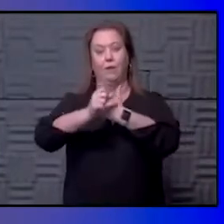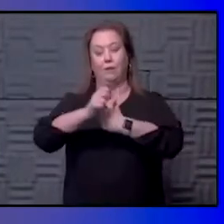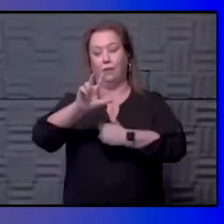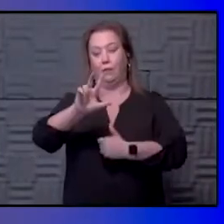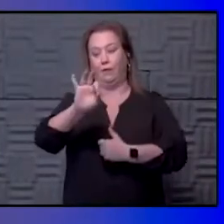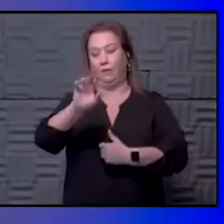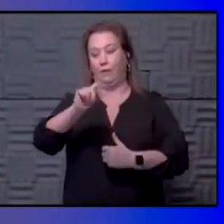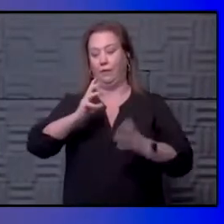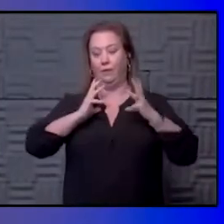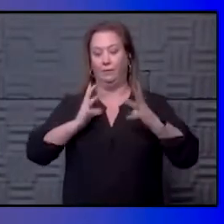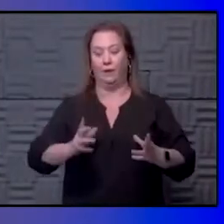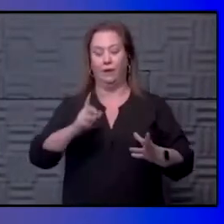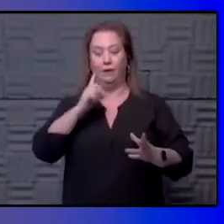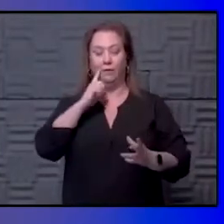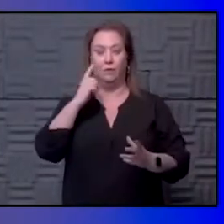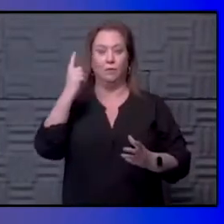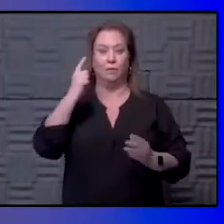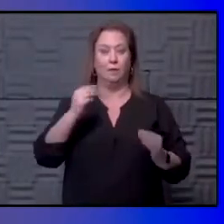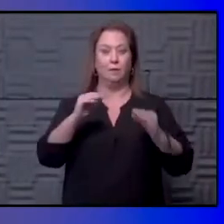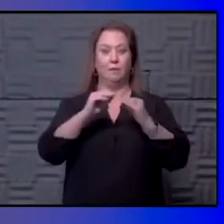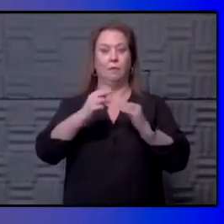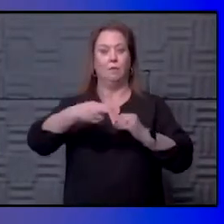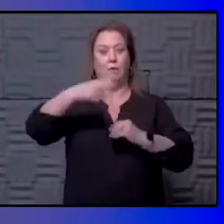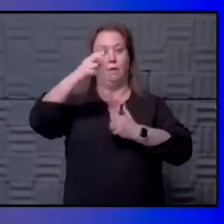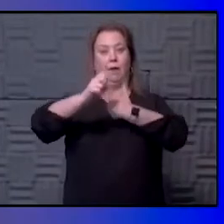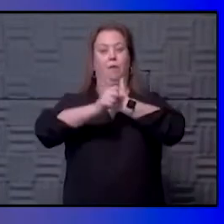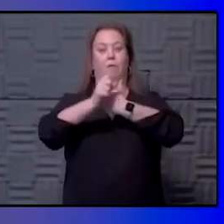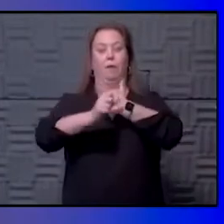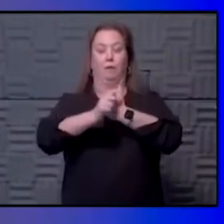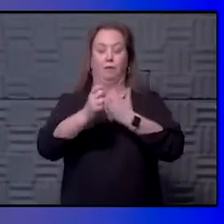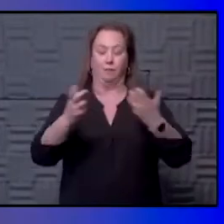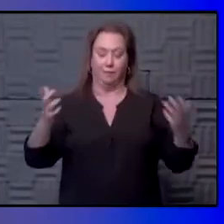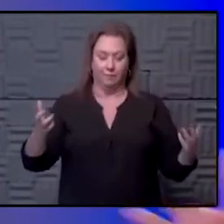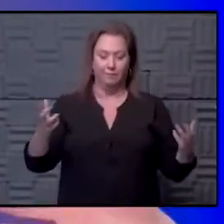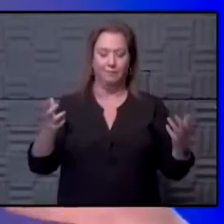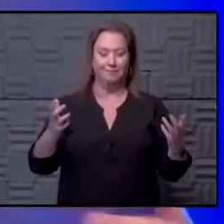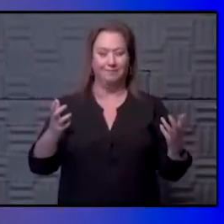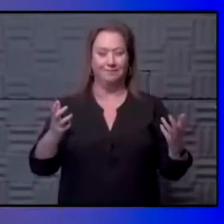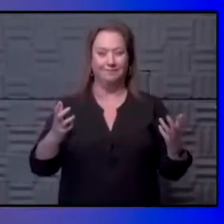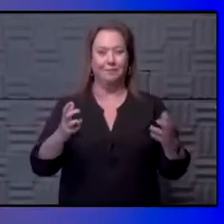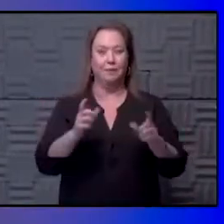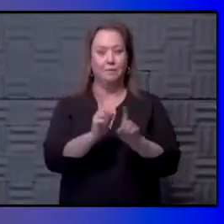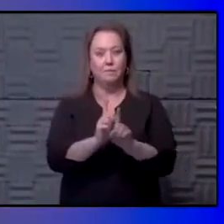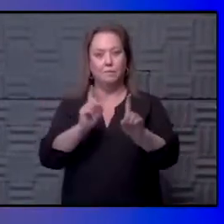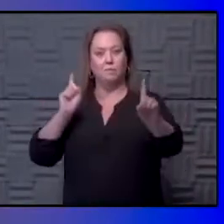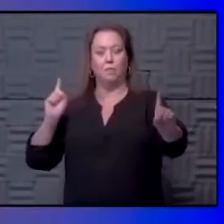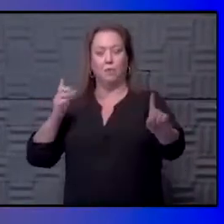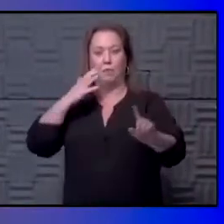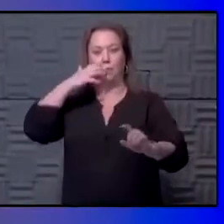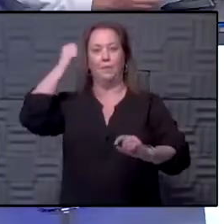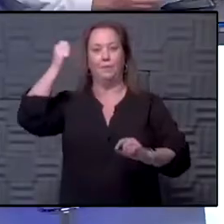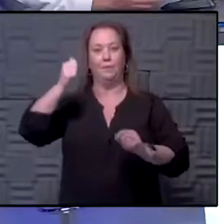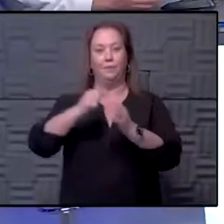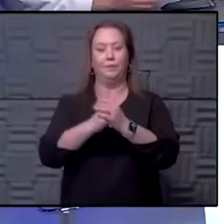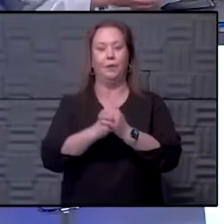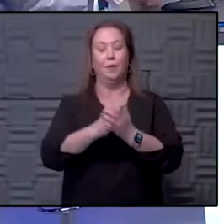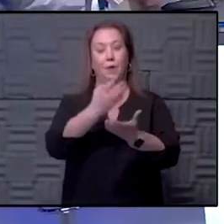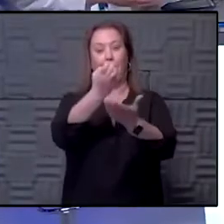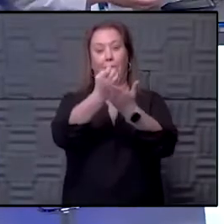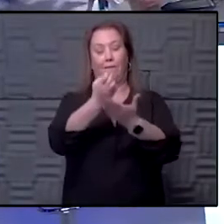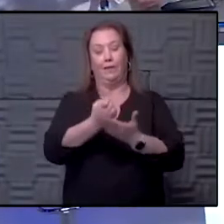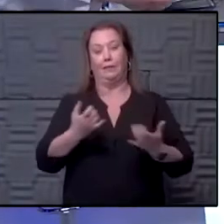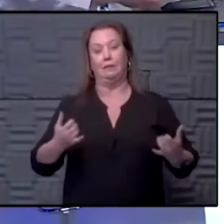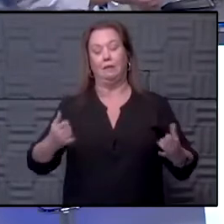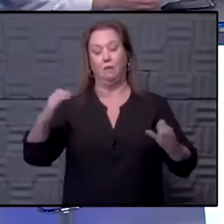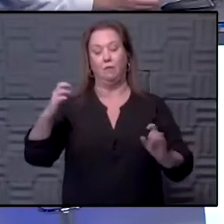is probably fine. If you're doing something more high risk, the further distance, the better. And we have good evidence. If we